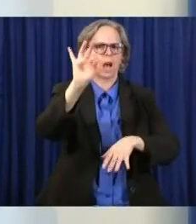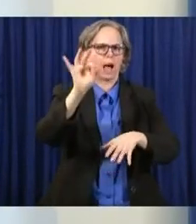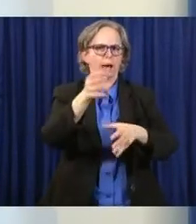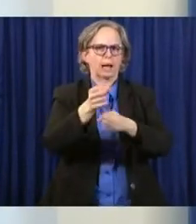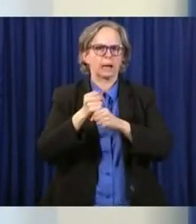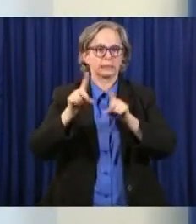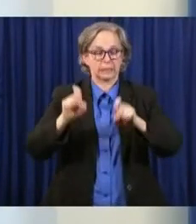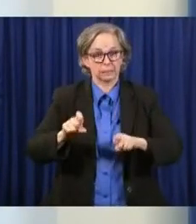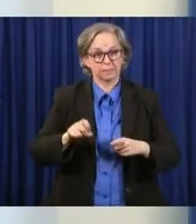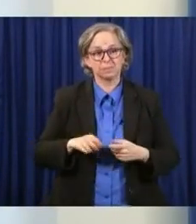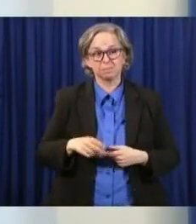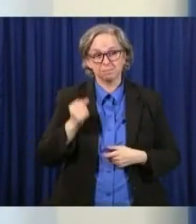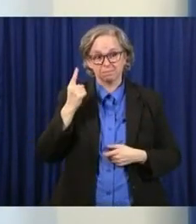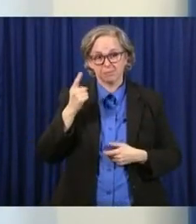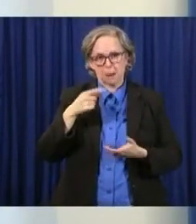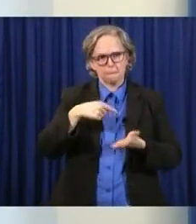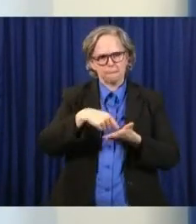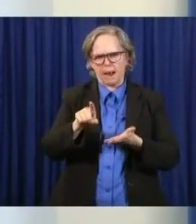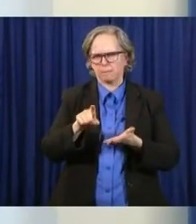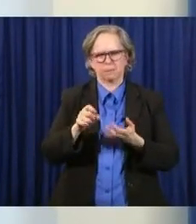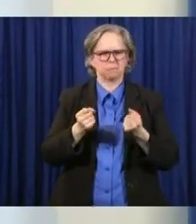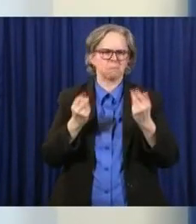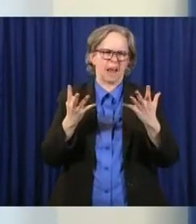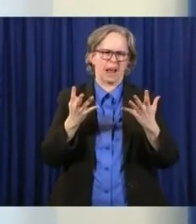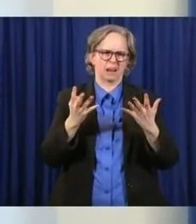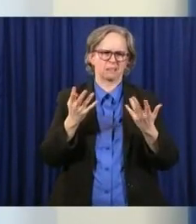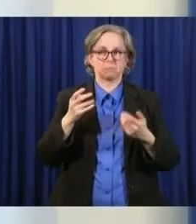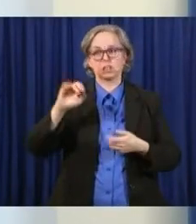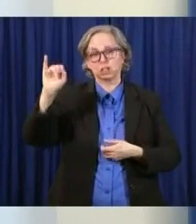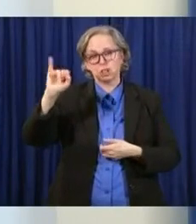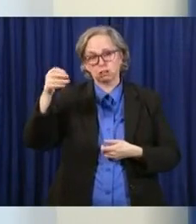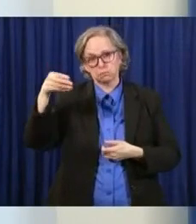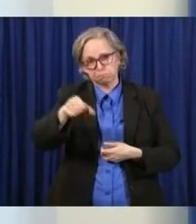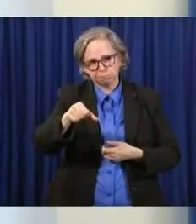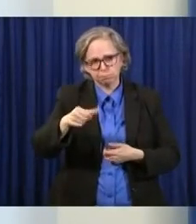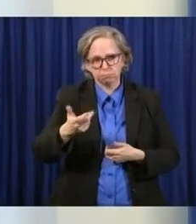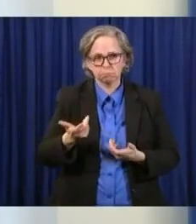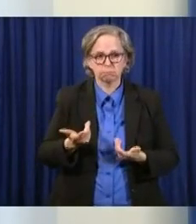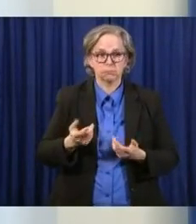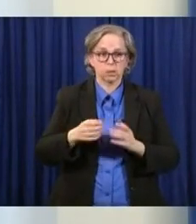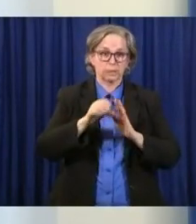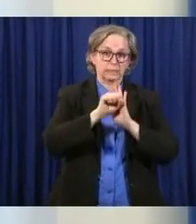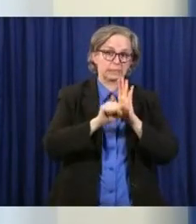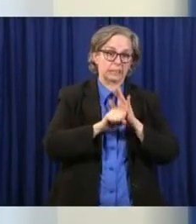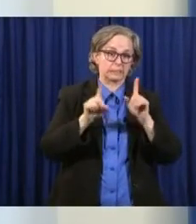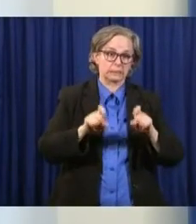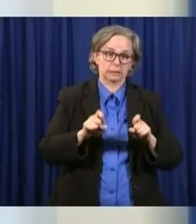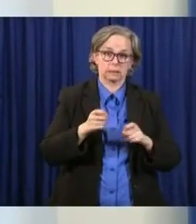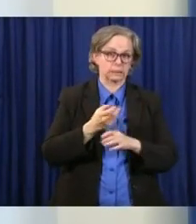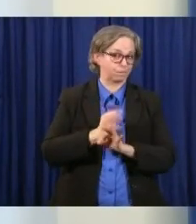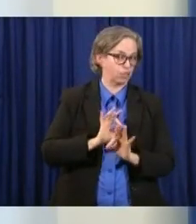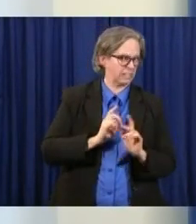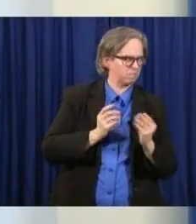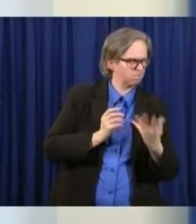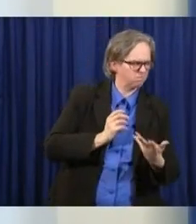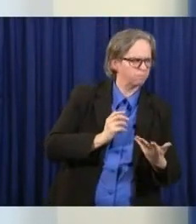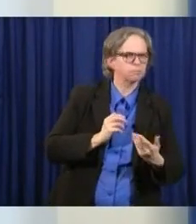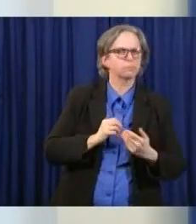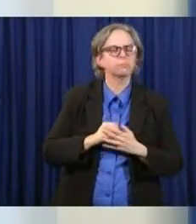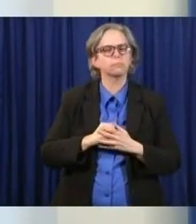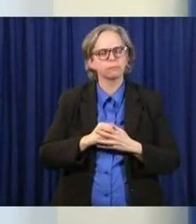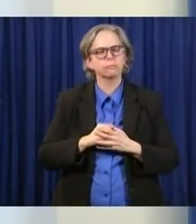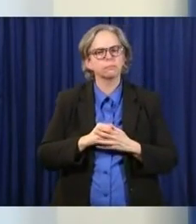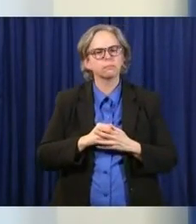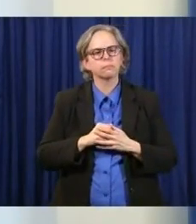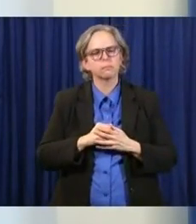from insurance to much of the state testing that we do, which is actually free of charge. So there's a